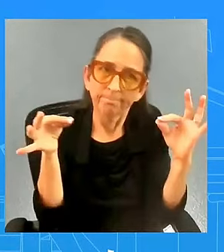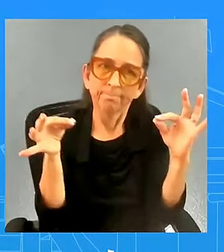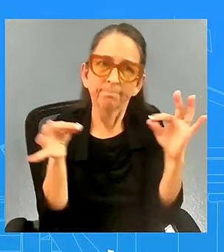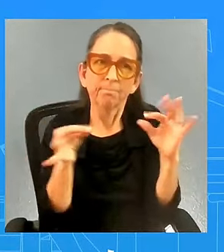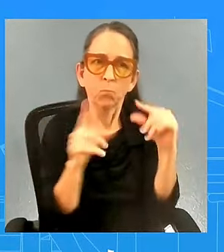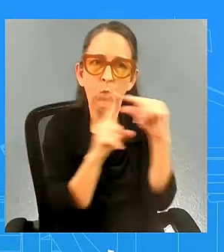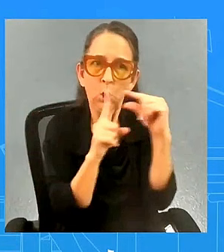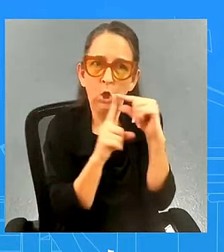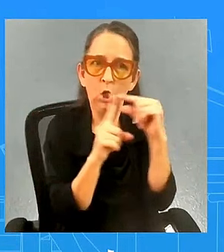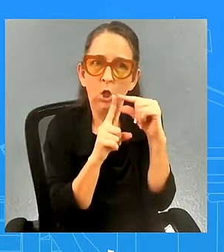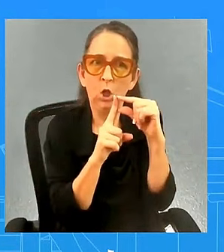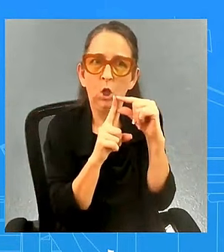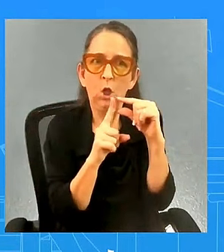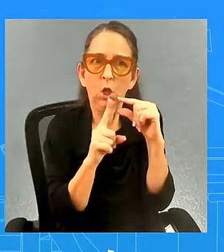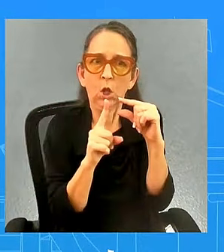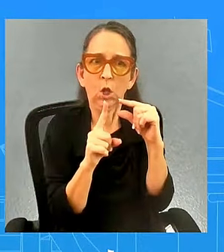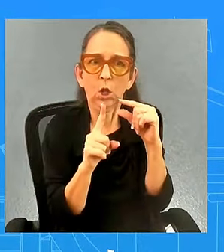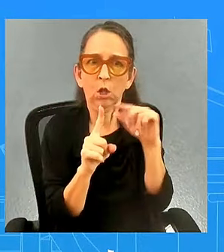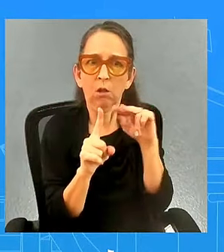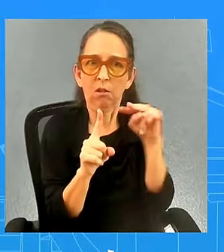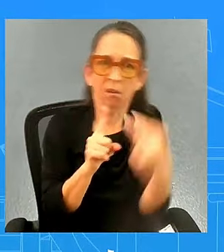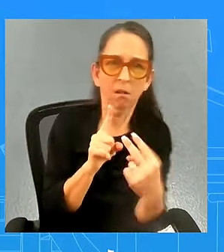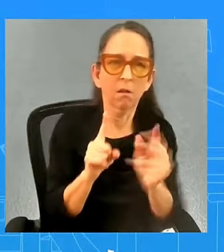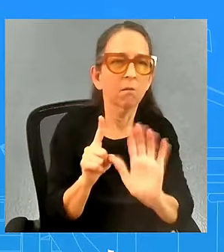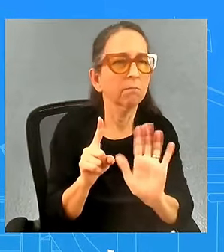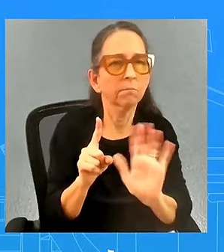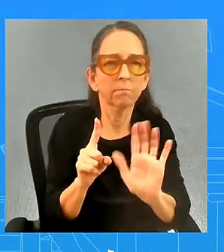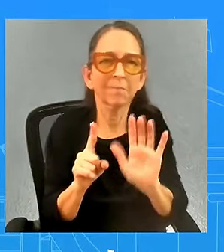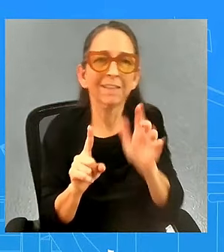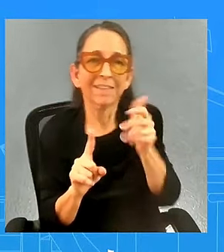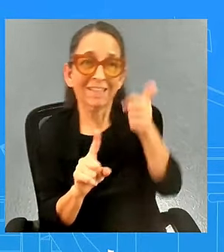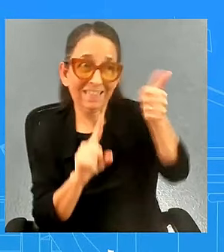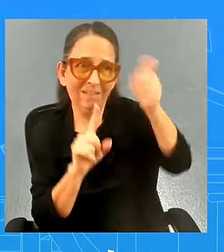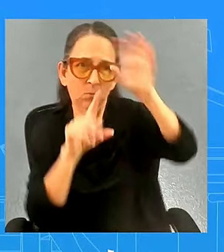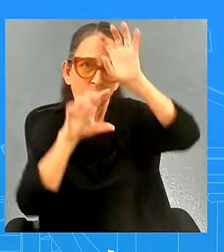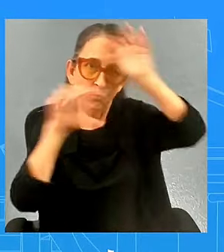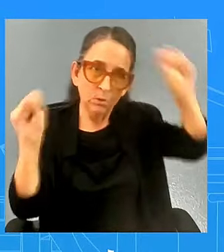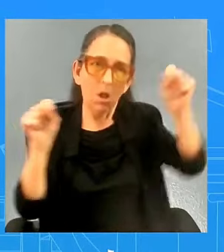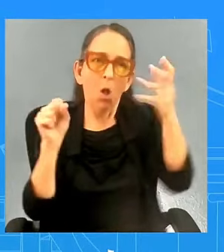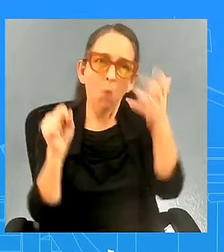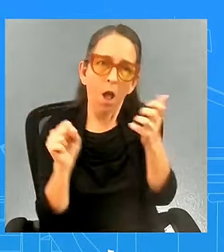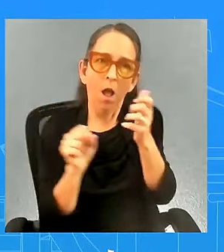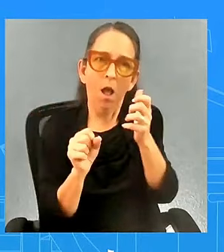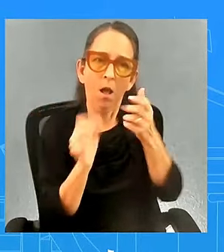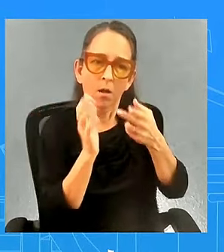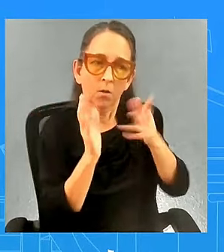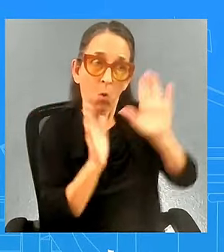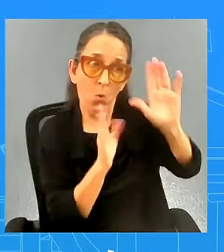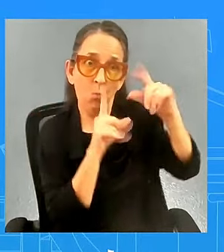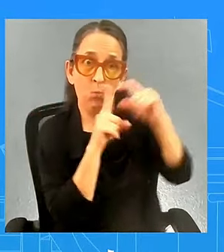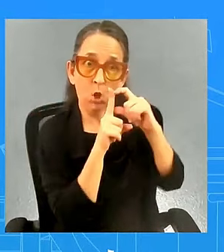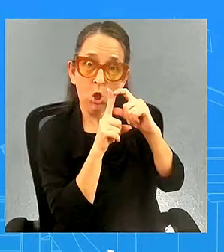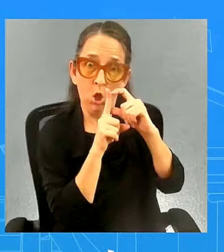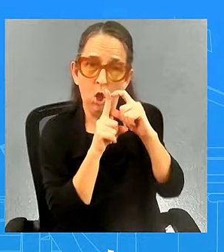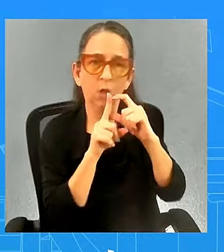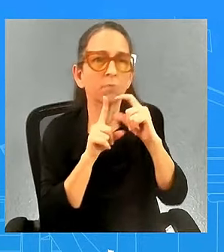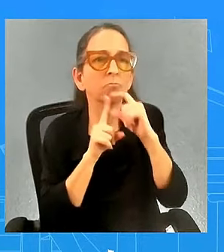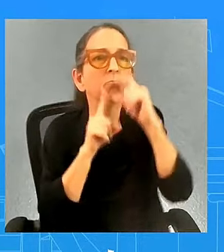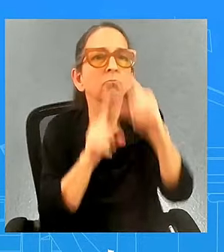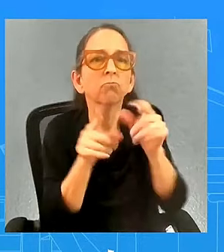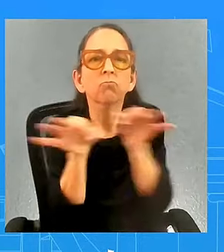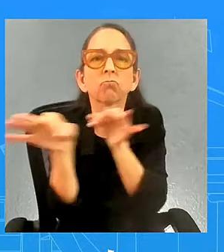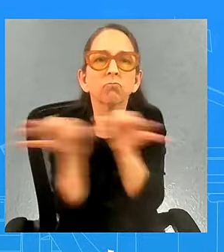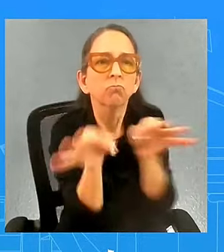he he himself uh wanted to make sure that a statement was put out to clarify okay one more on this sure